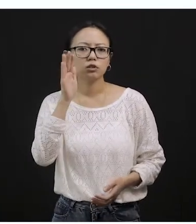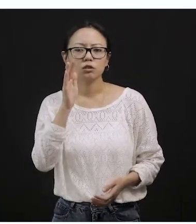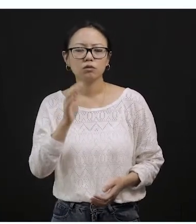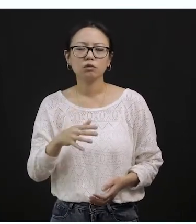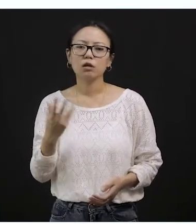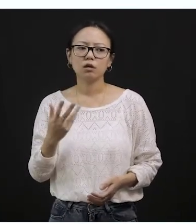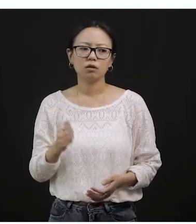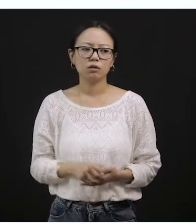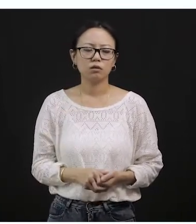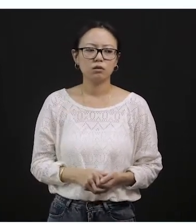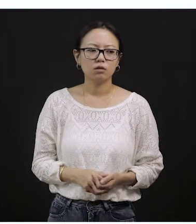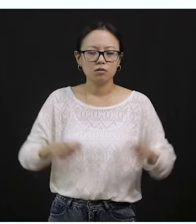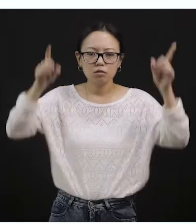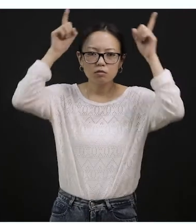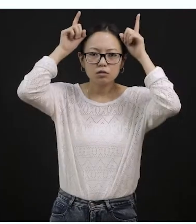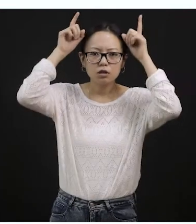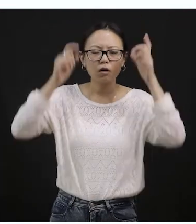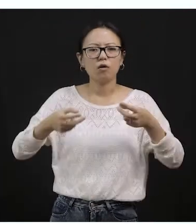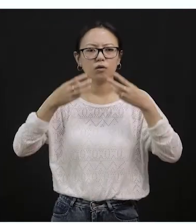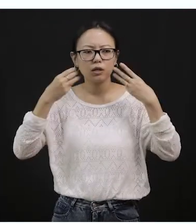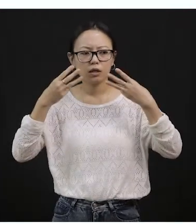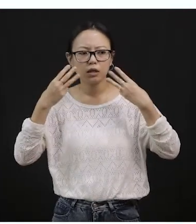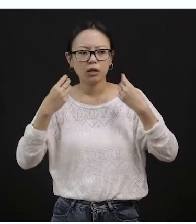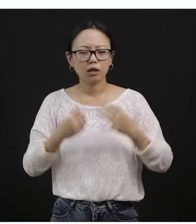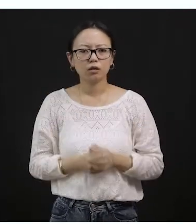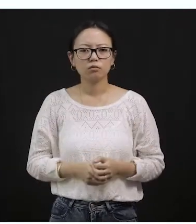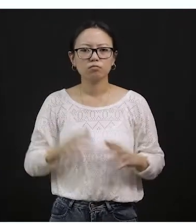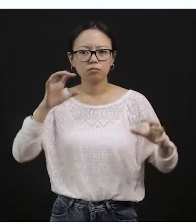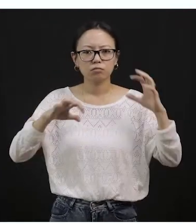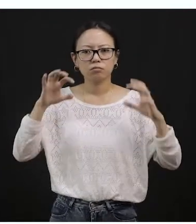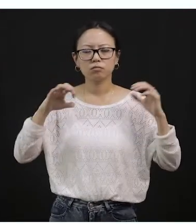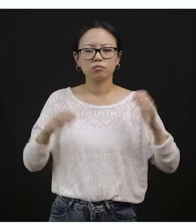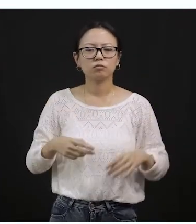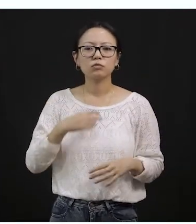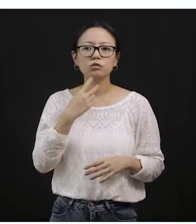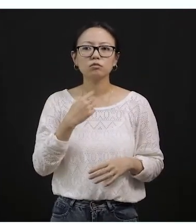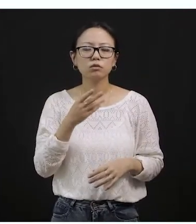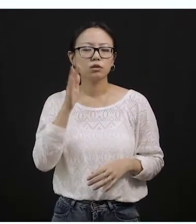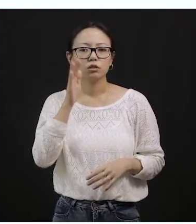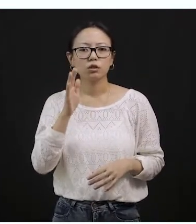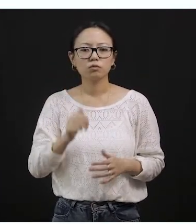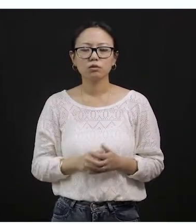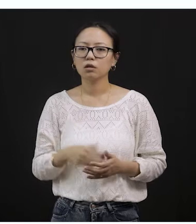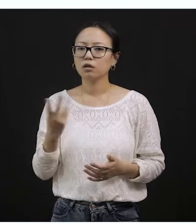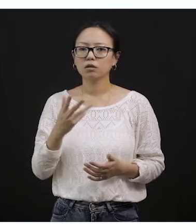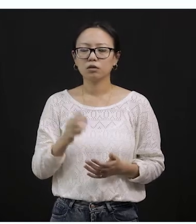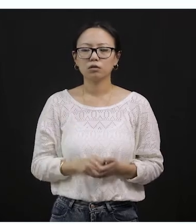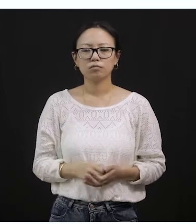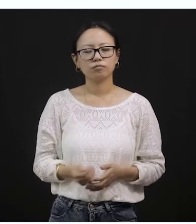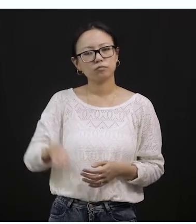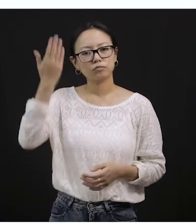cow. We learned about the sound of a cat. And we also learned about the sound of a dog. So I will be asking you some few questions